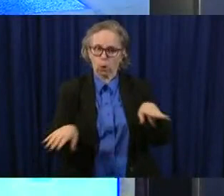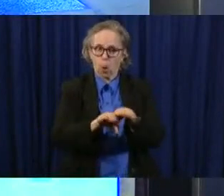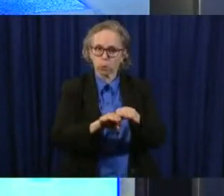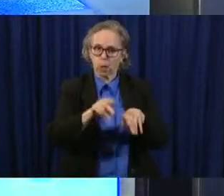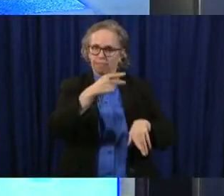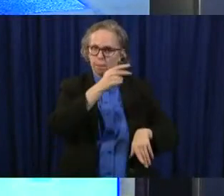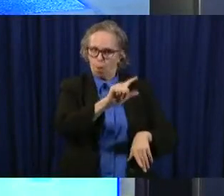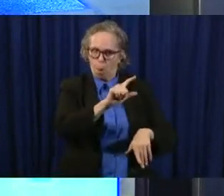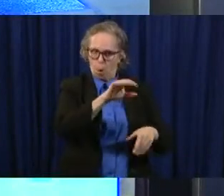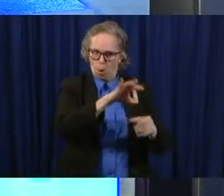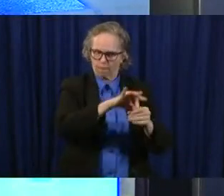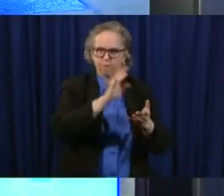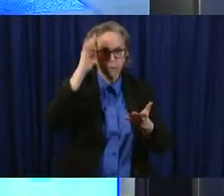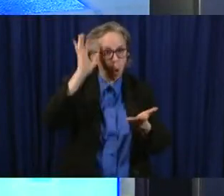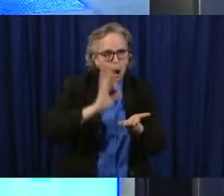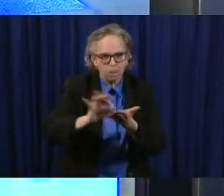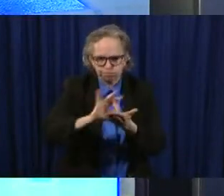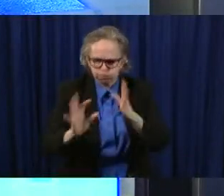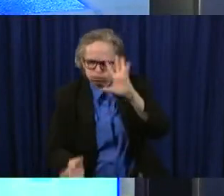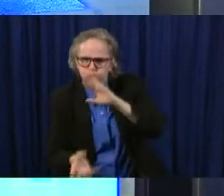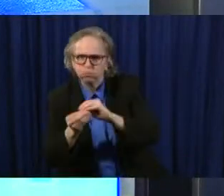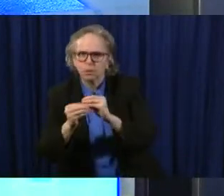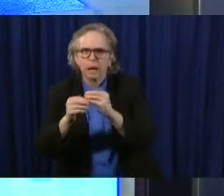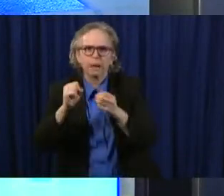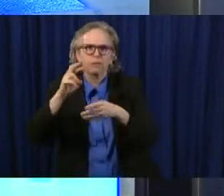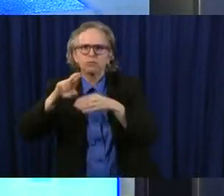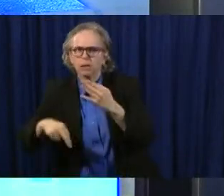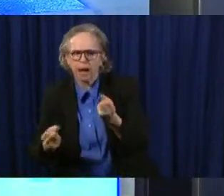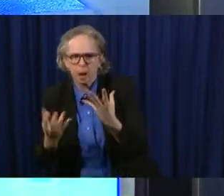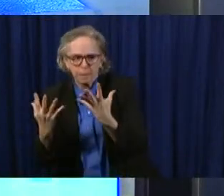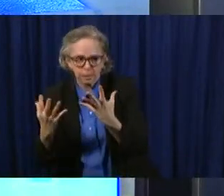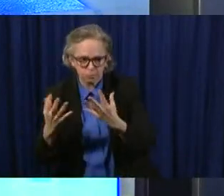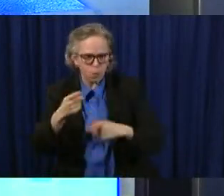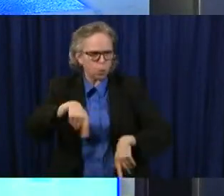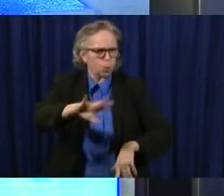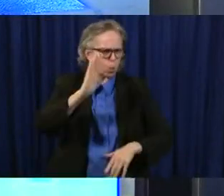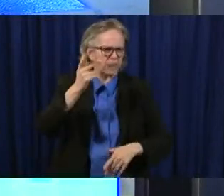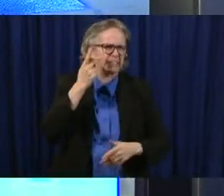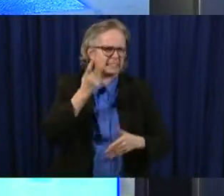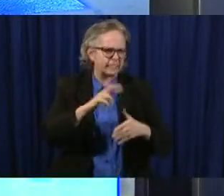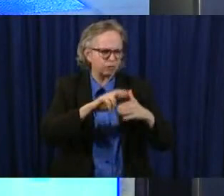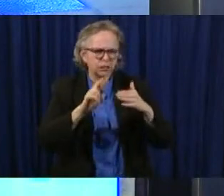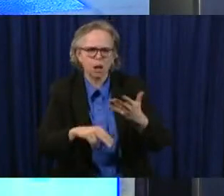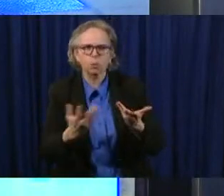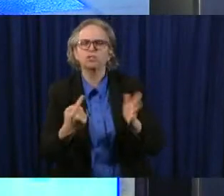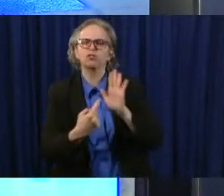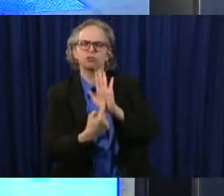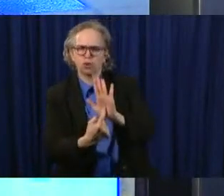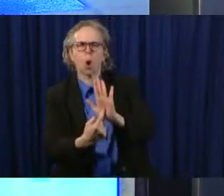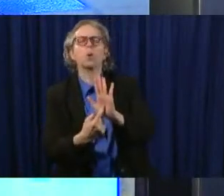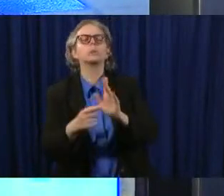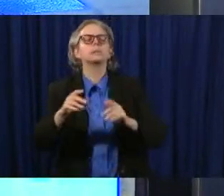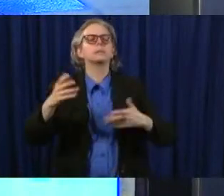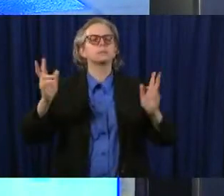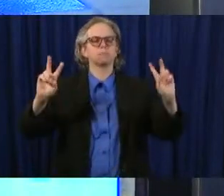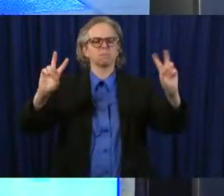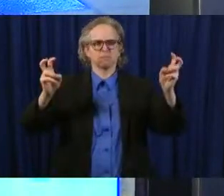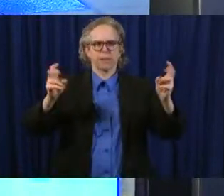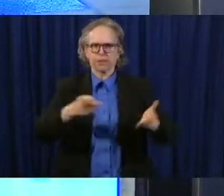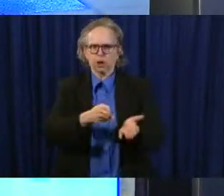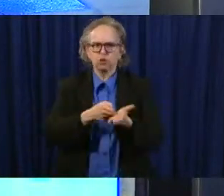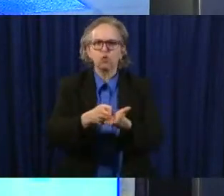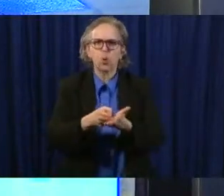ohioans hear those results they'll know that it was the voice the true reflection of the will of the people of ohio that's why we we run elections